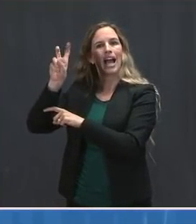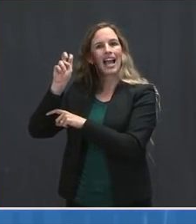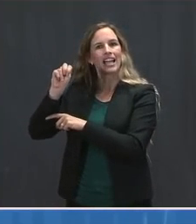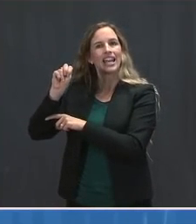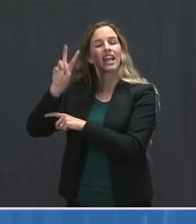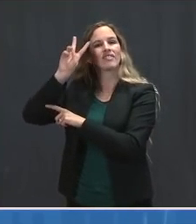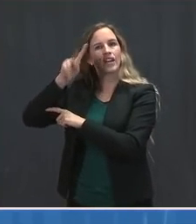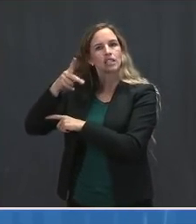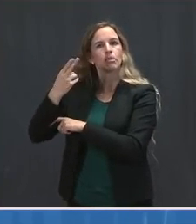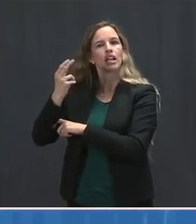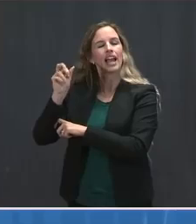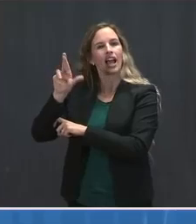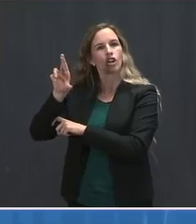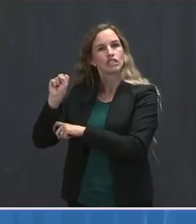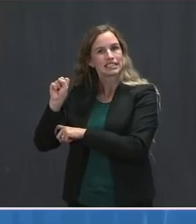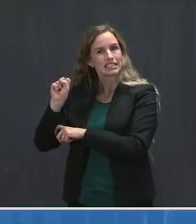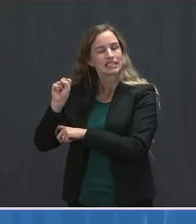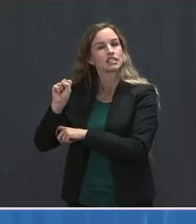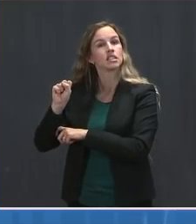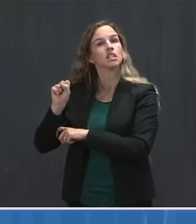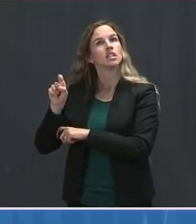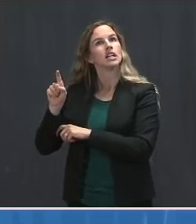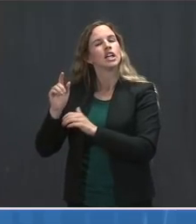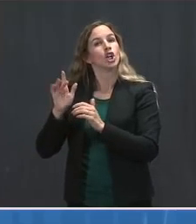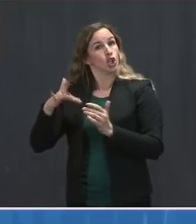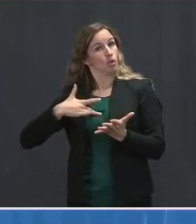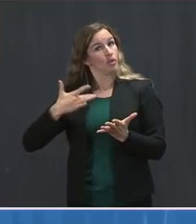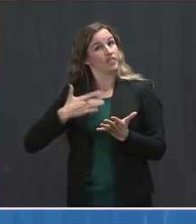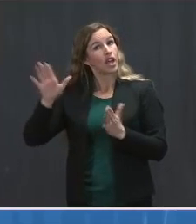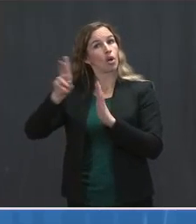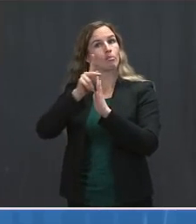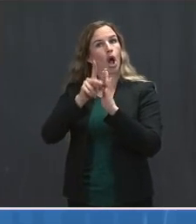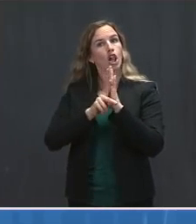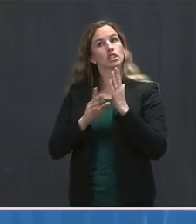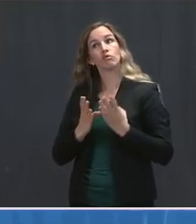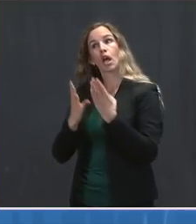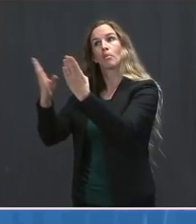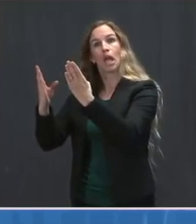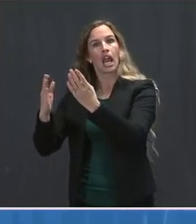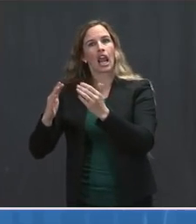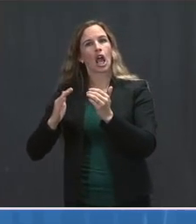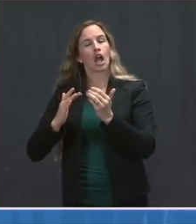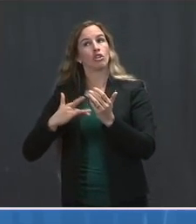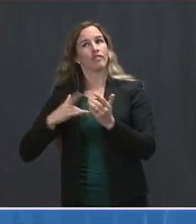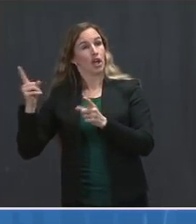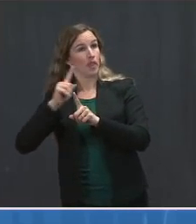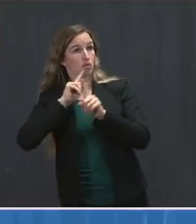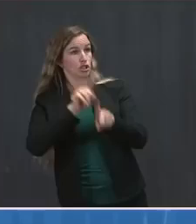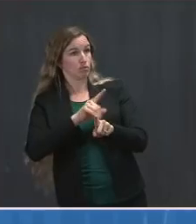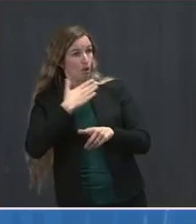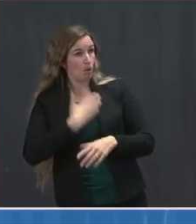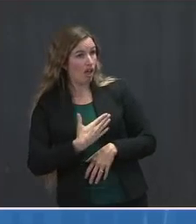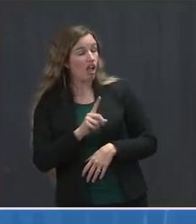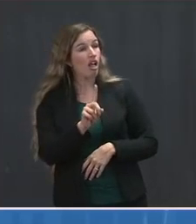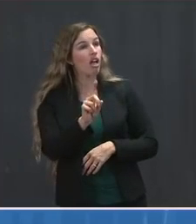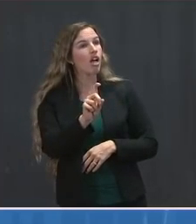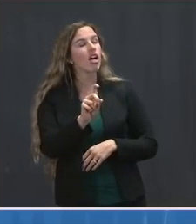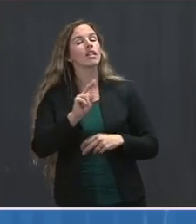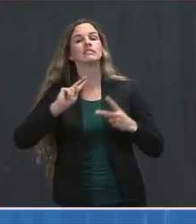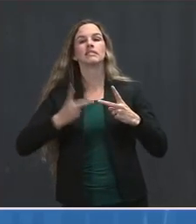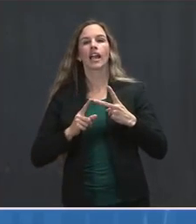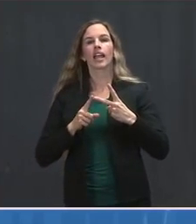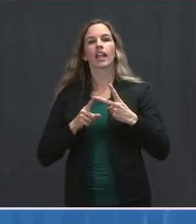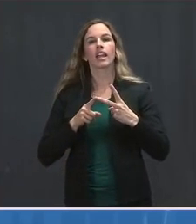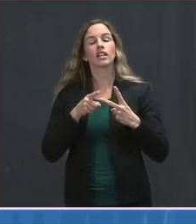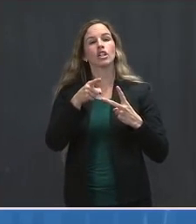Harris, and how responsible do you think they've been to your policy recommendations? And my second question was, are you looking for or